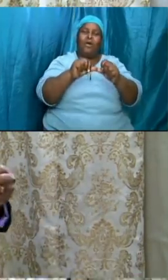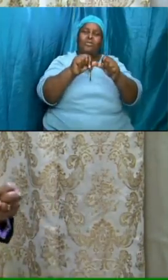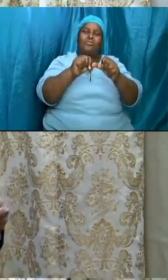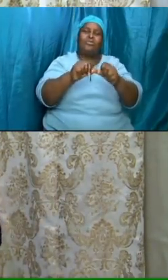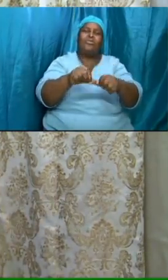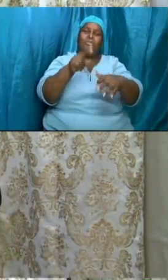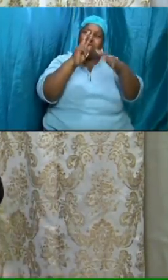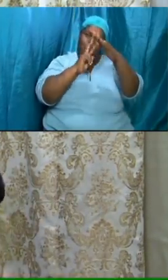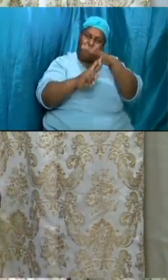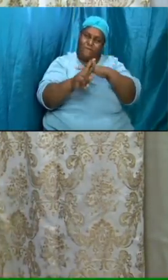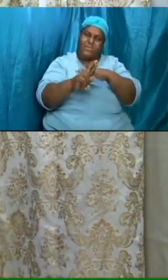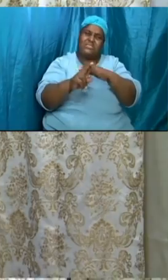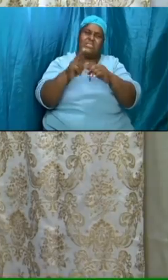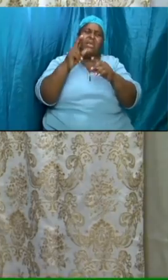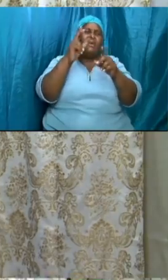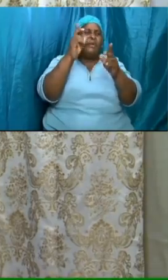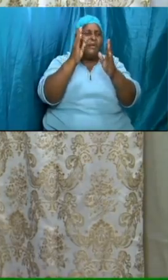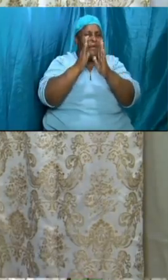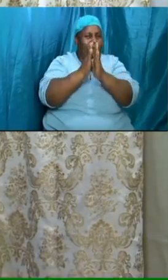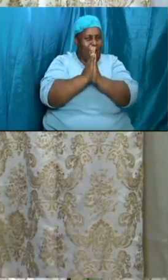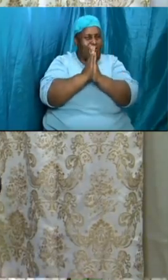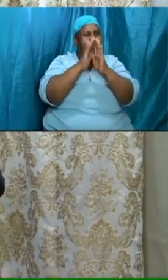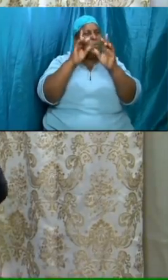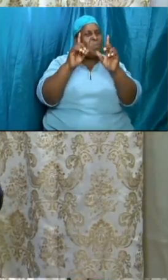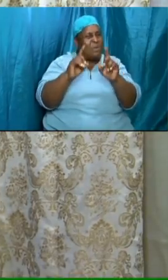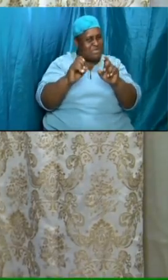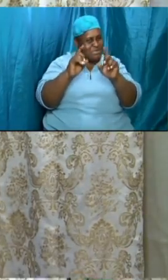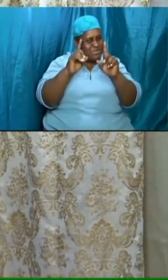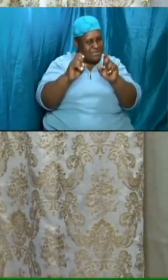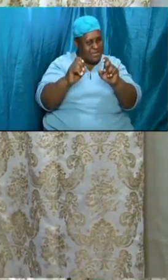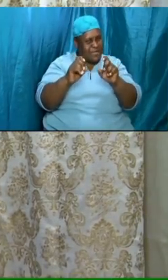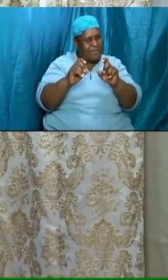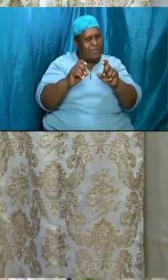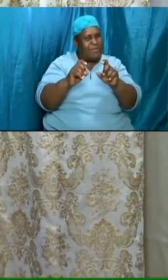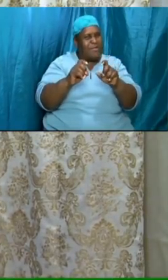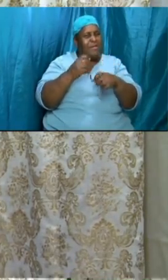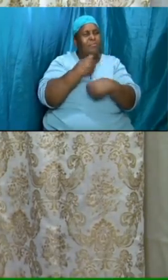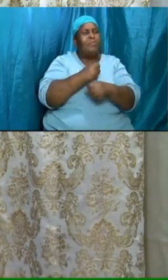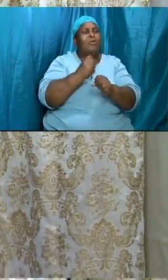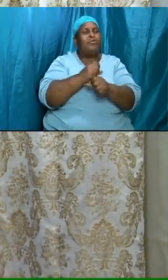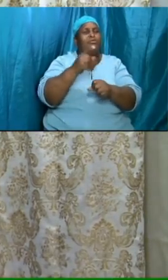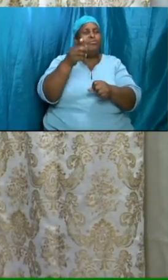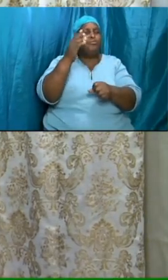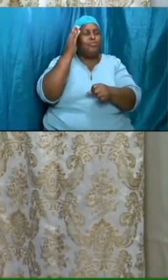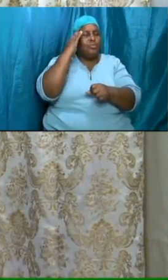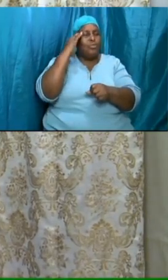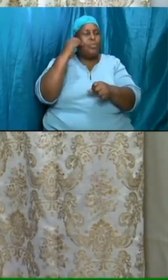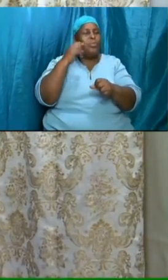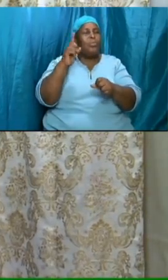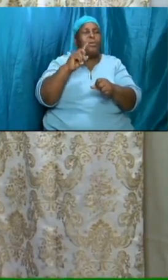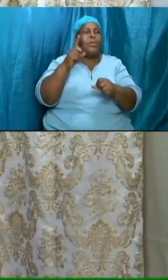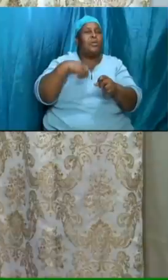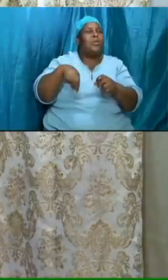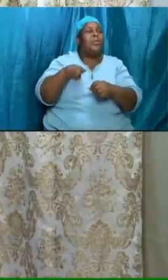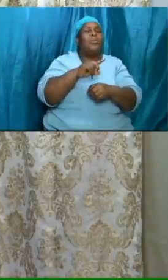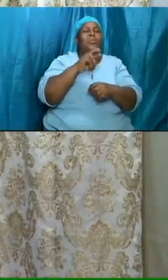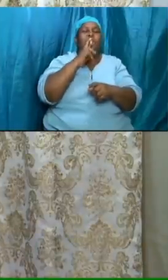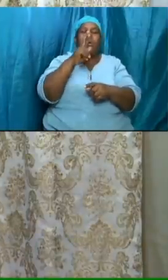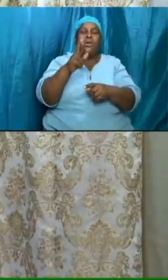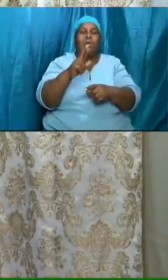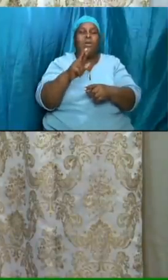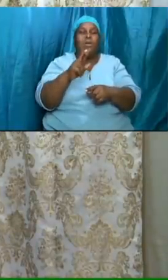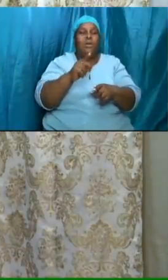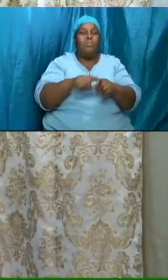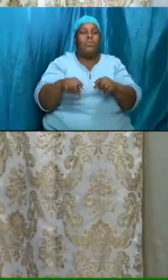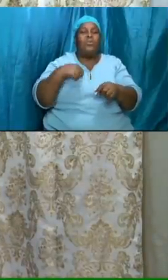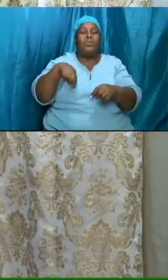answering the questions and making the presentation so that we can know where we are and see where we are but we have to do what